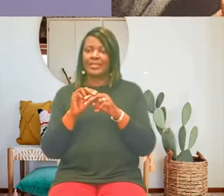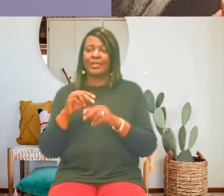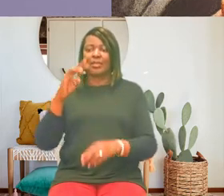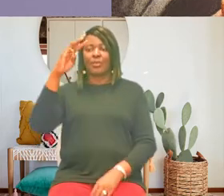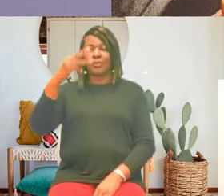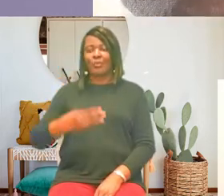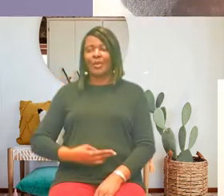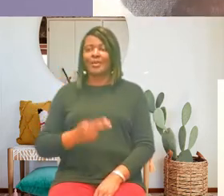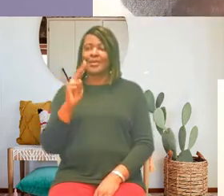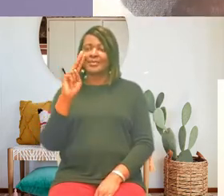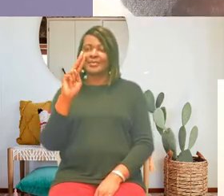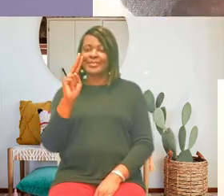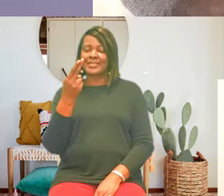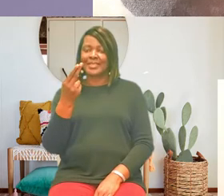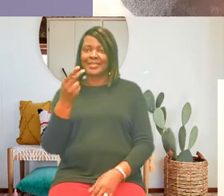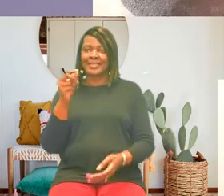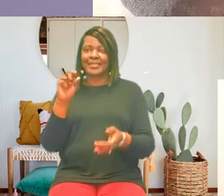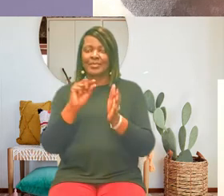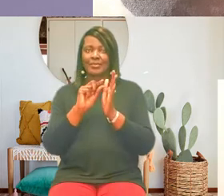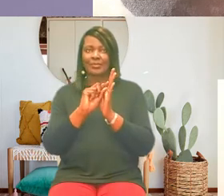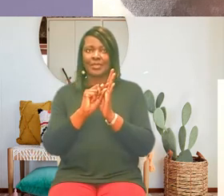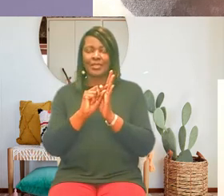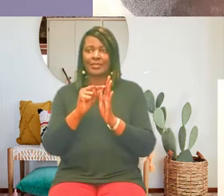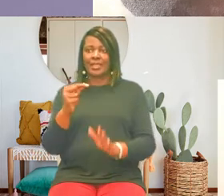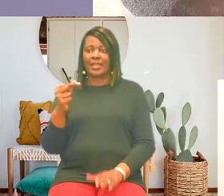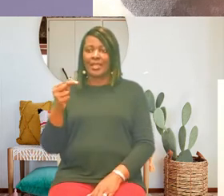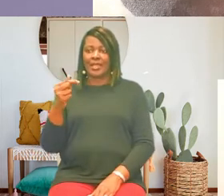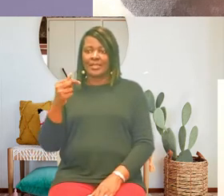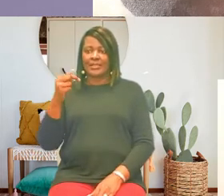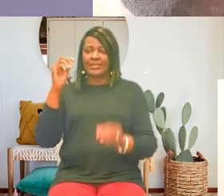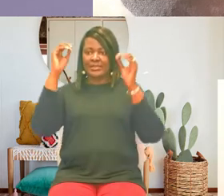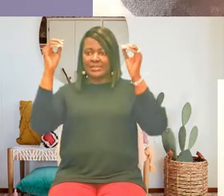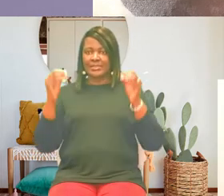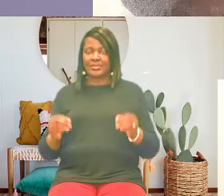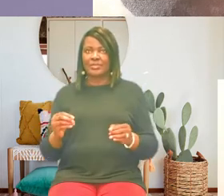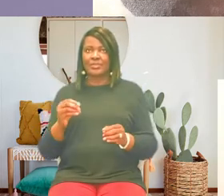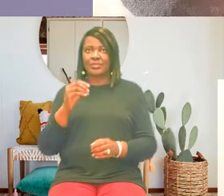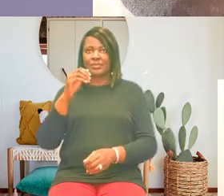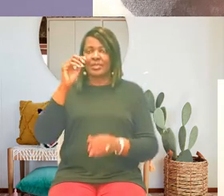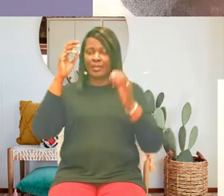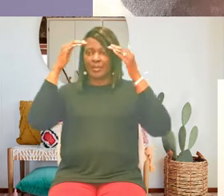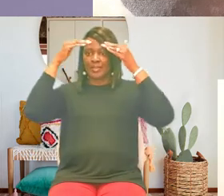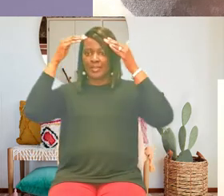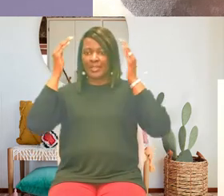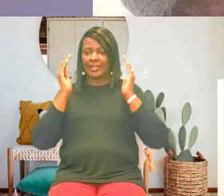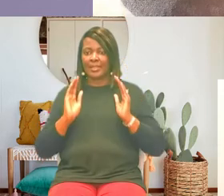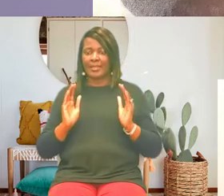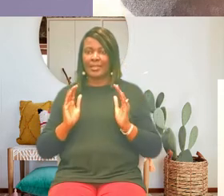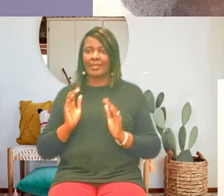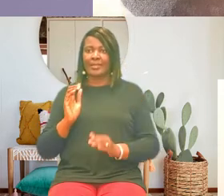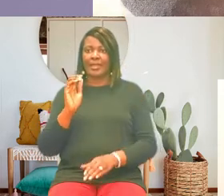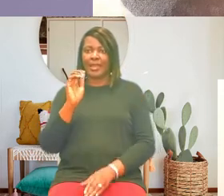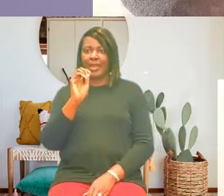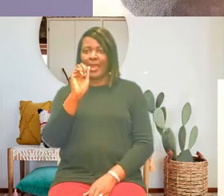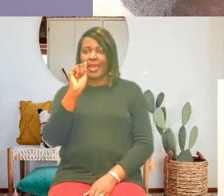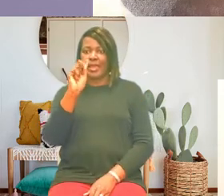anne that day to start class sister anne had us tell some of our very best jokes even the nun ones